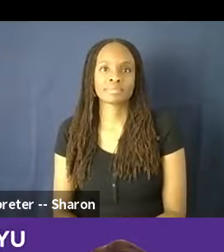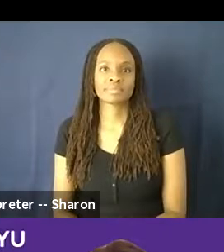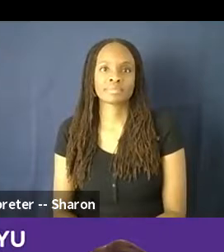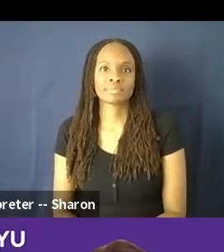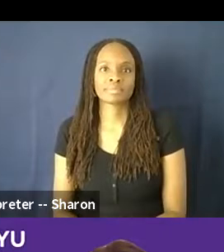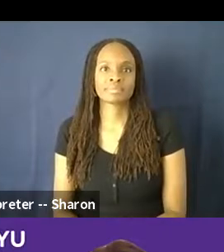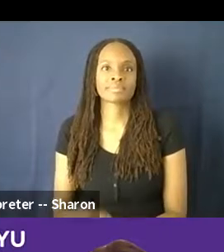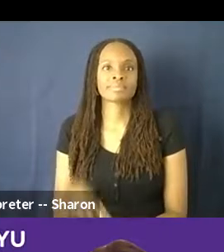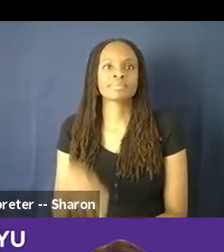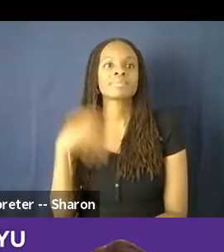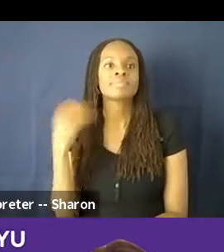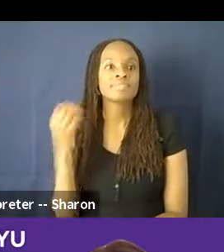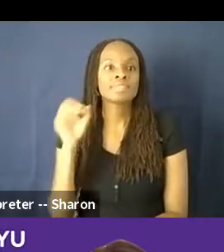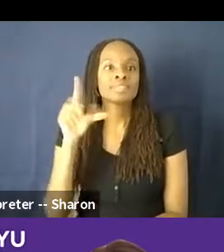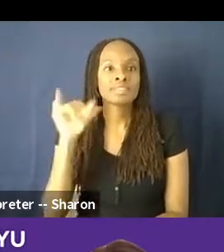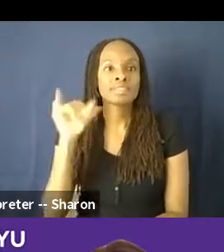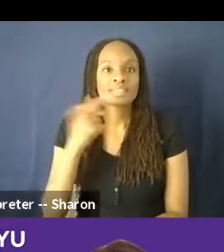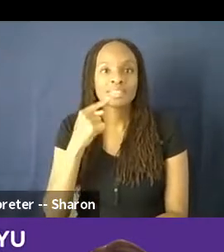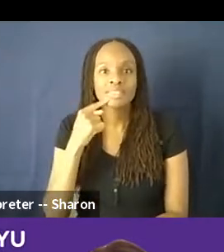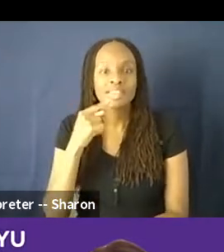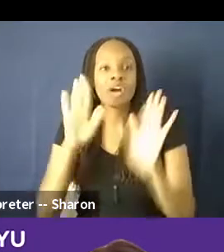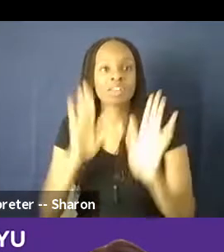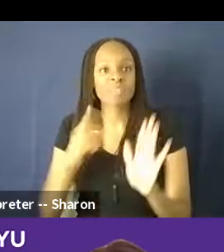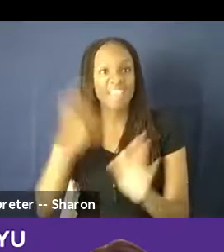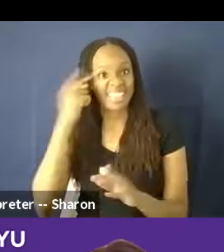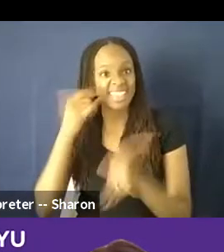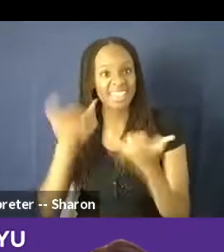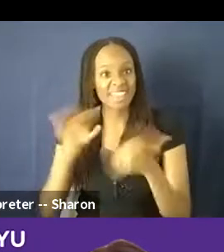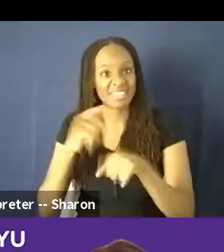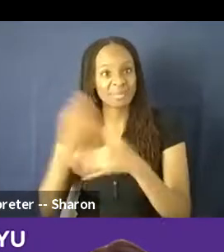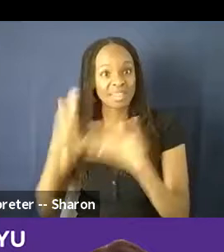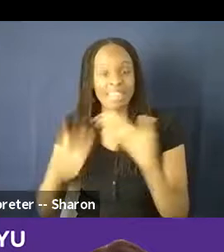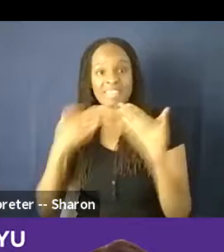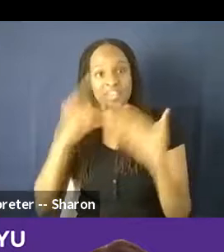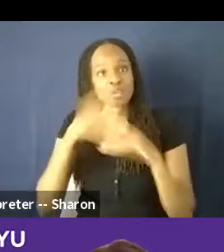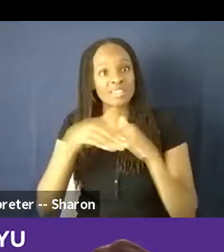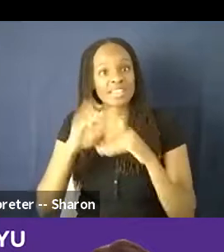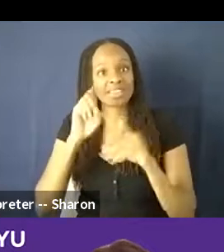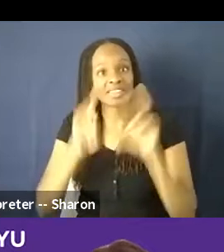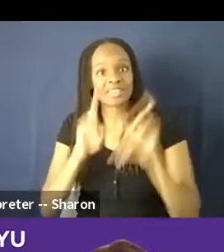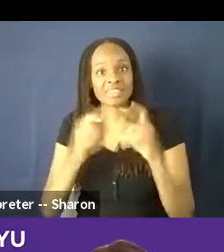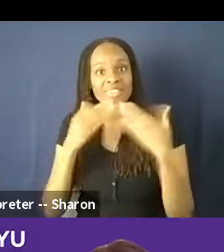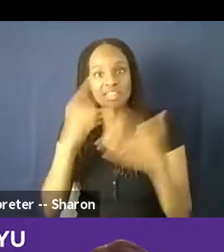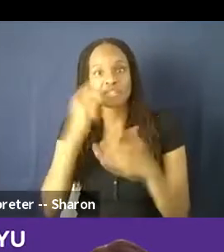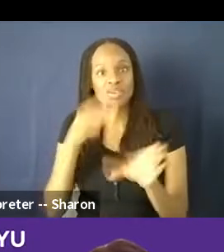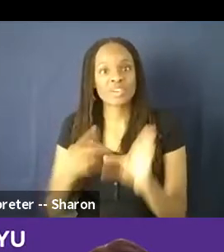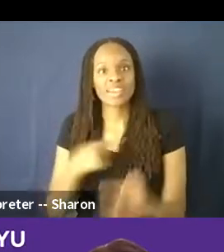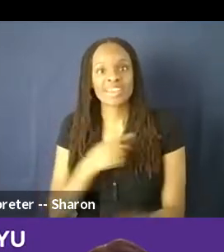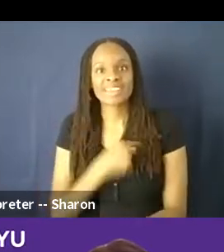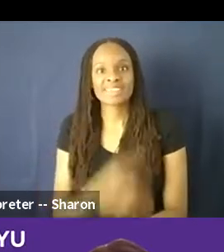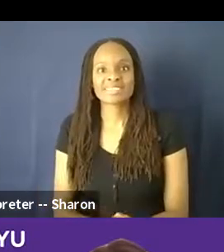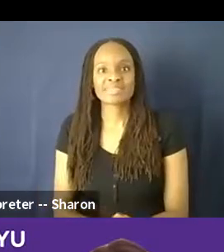Awesome. Thanks for sending in all your questions. I think we're actually at wrap. But yeah, thanks again for joining us and sending in your questions for us.